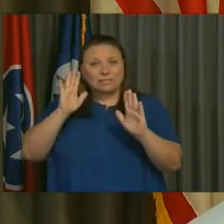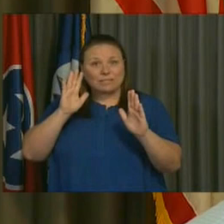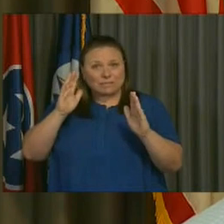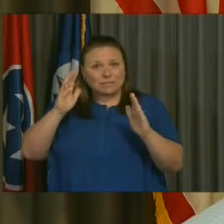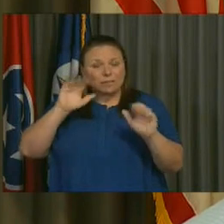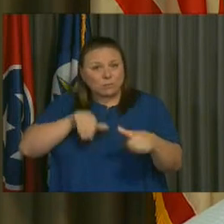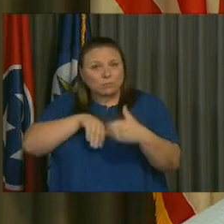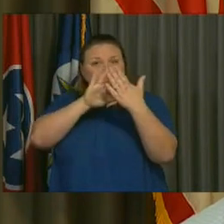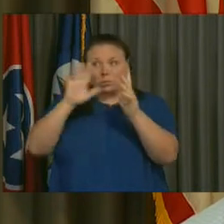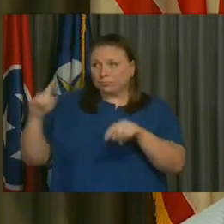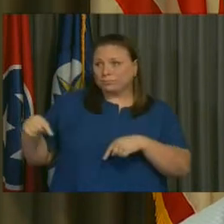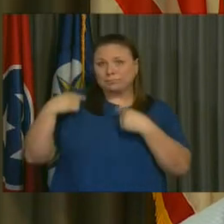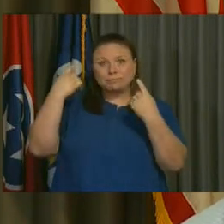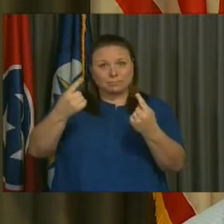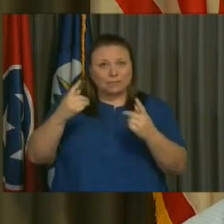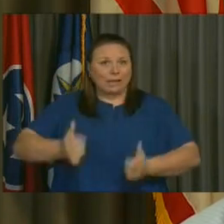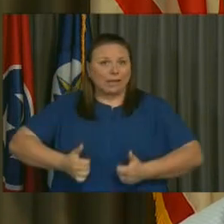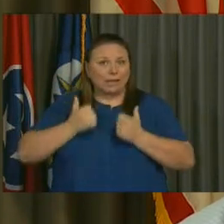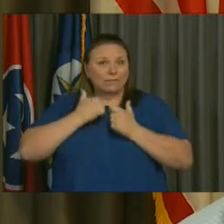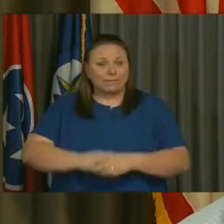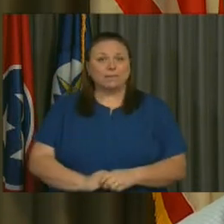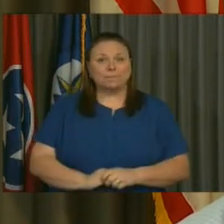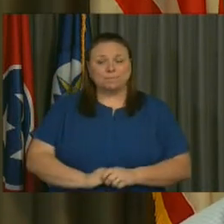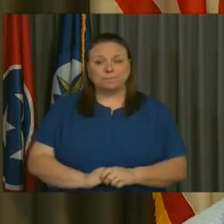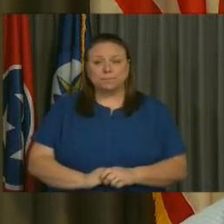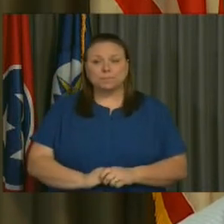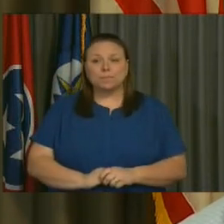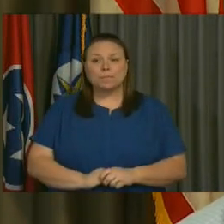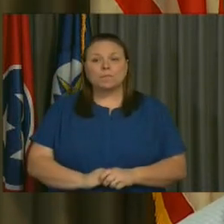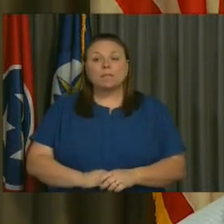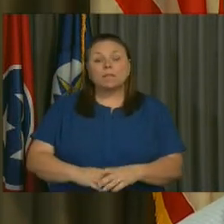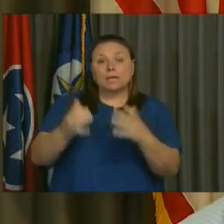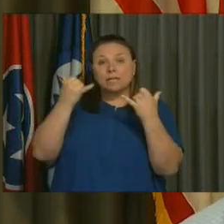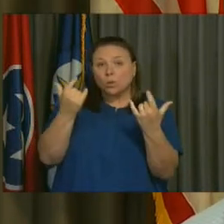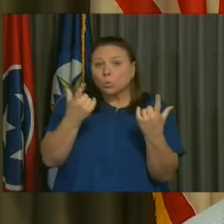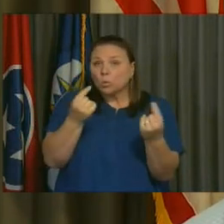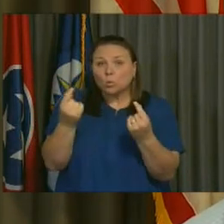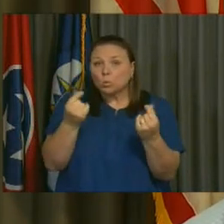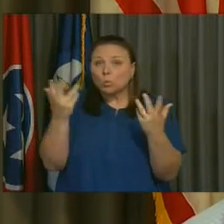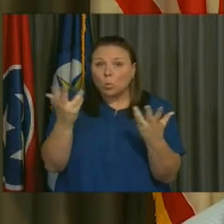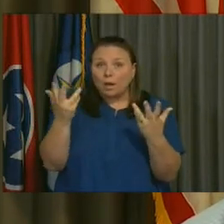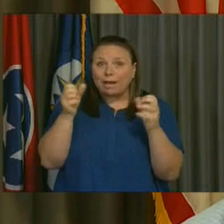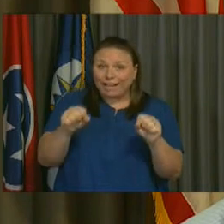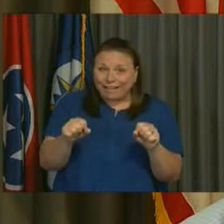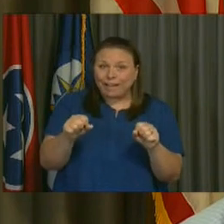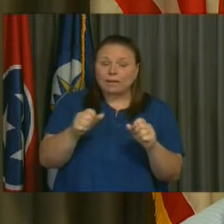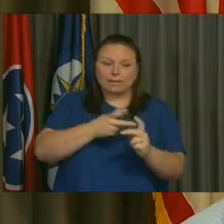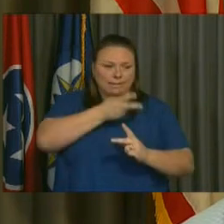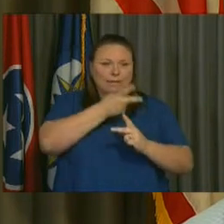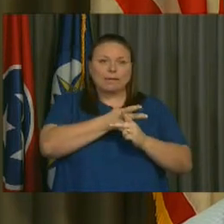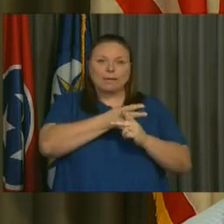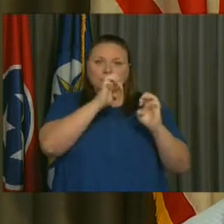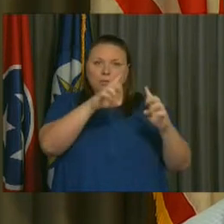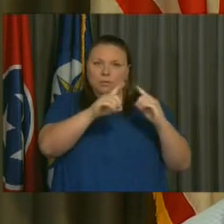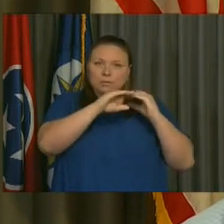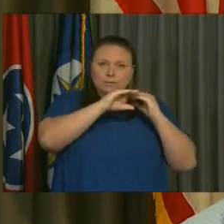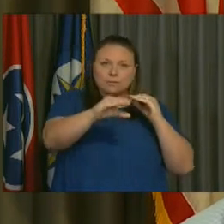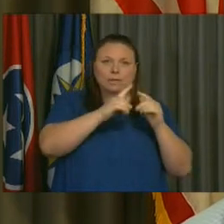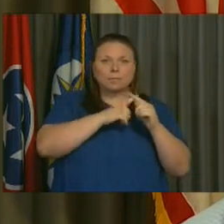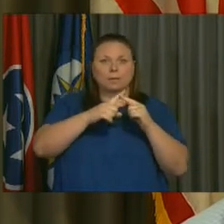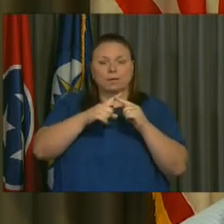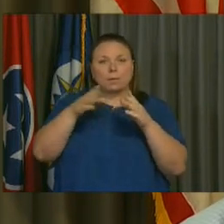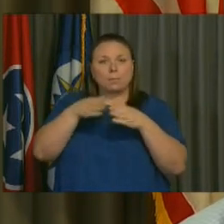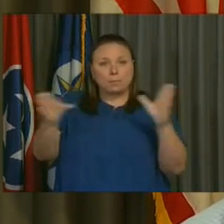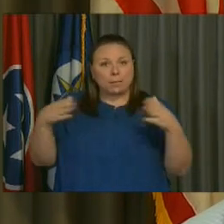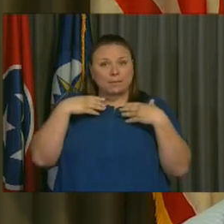faced in our lifetimes. Now, what are we able to do? We're able to keep education stable, to keep public safety